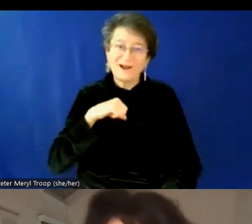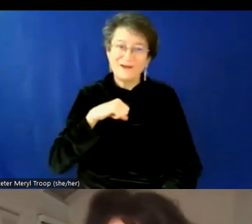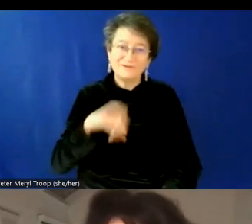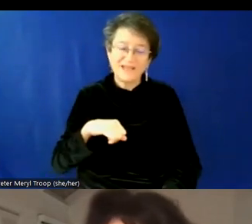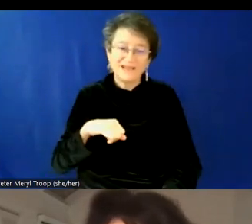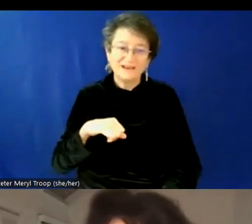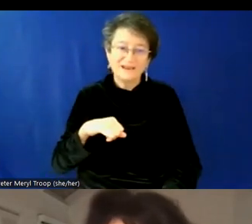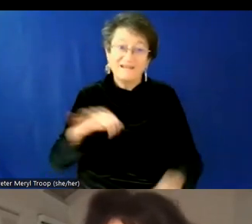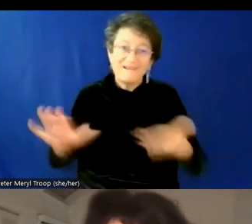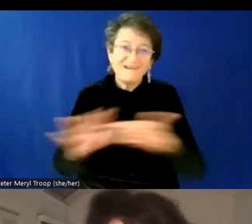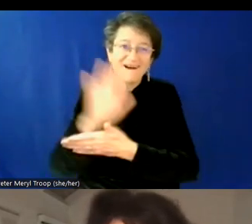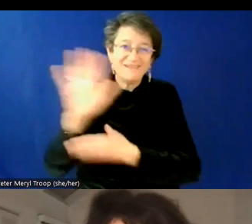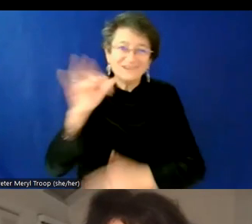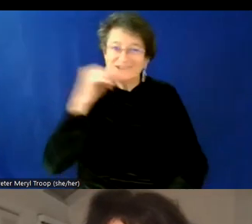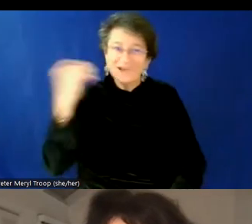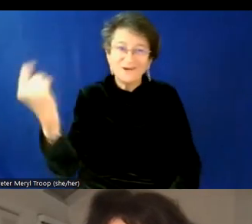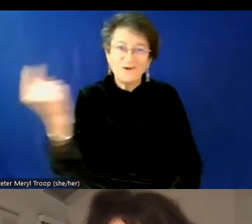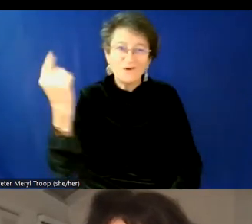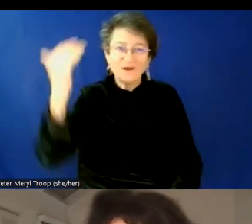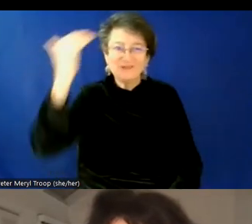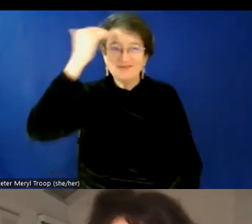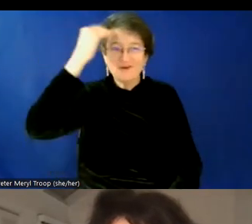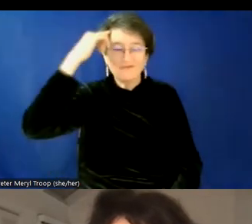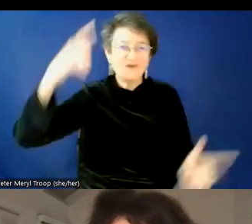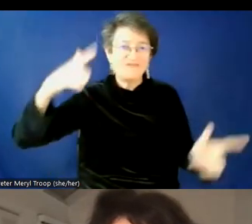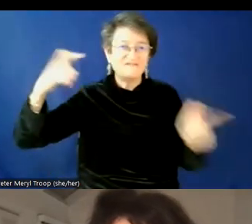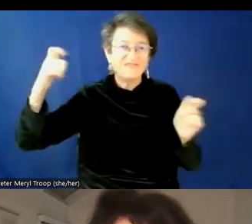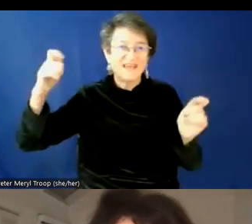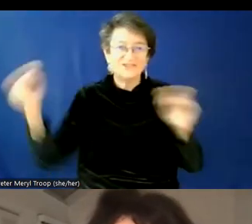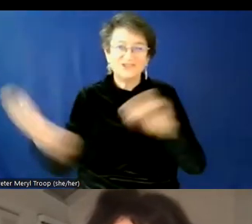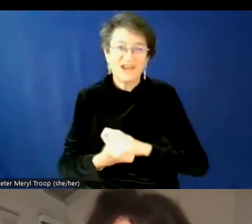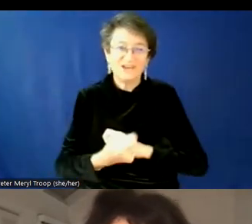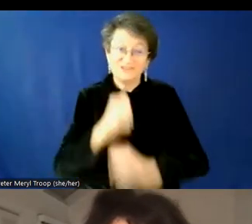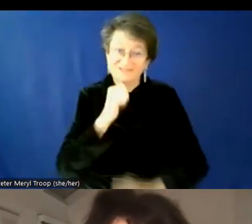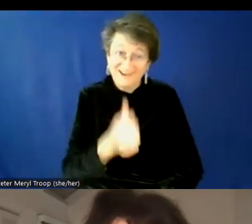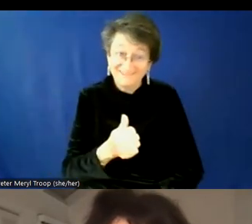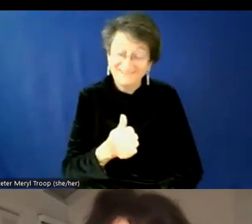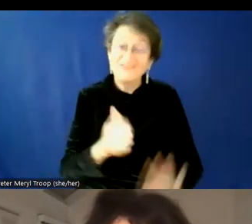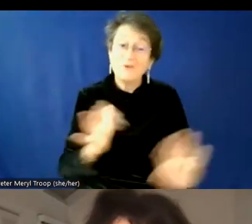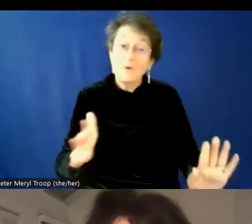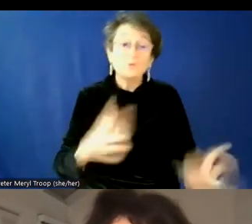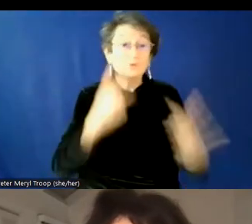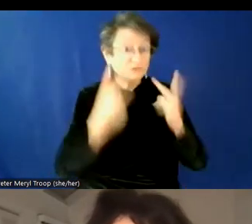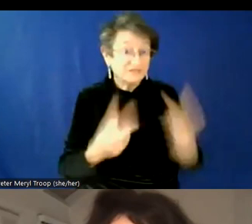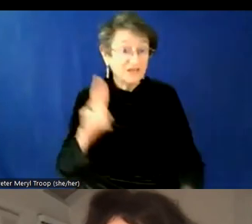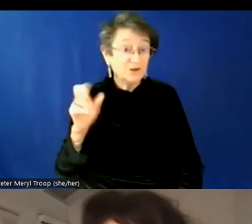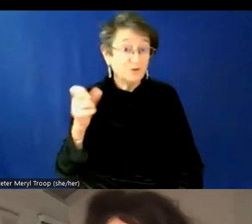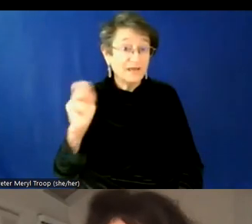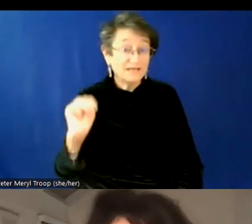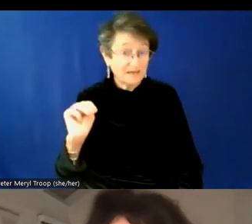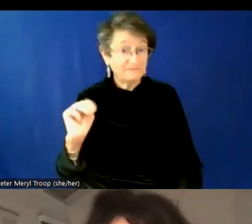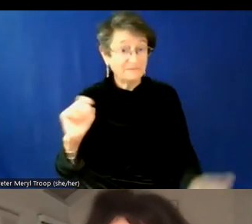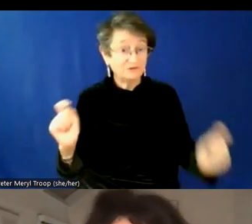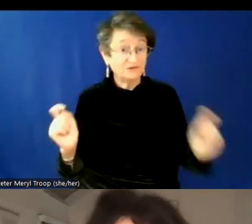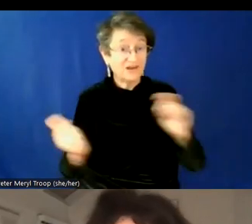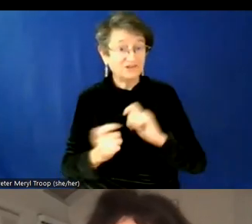ed isn't always known for its fast pace of change. And, and so I think to see that happening at USM is, is a moment of pride for me.